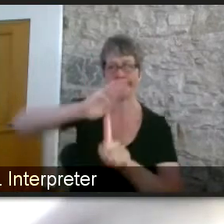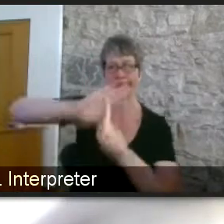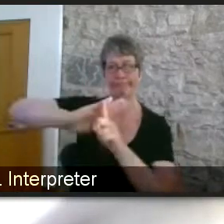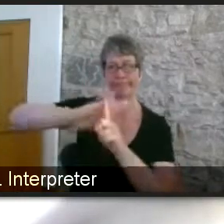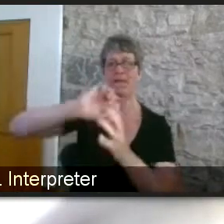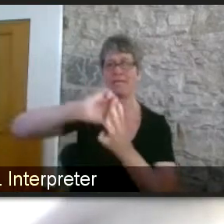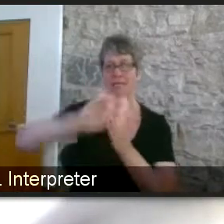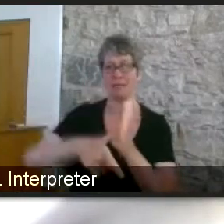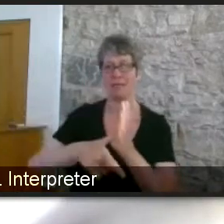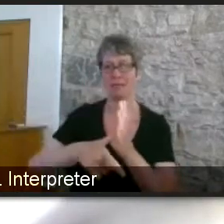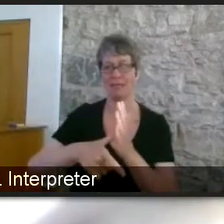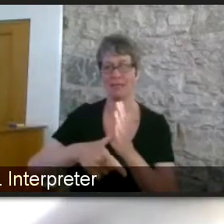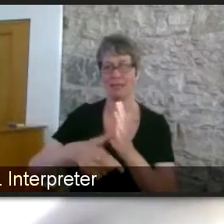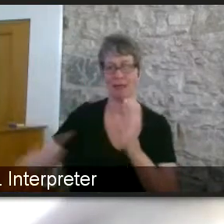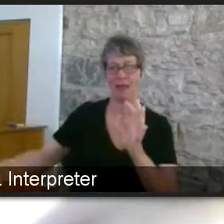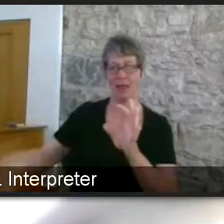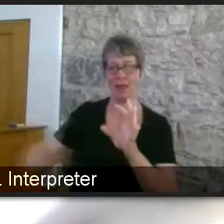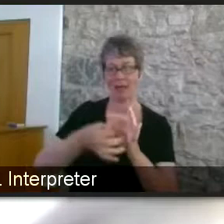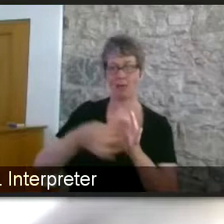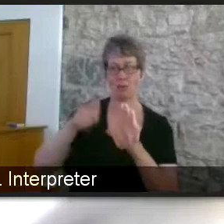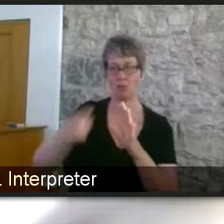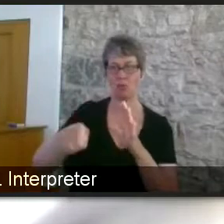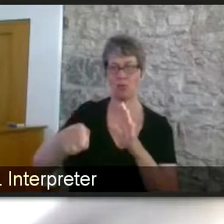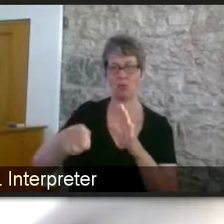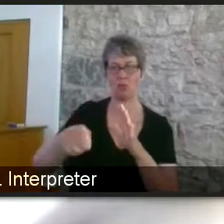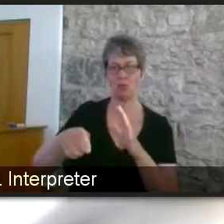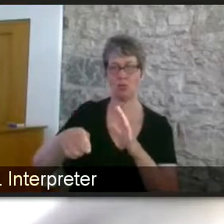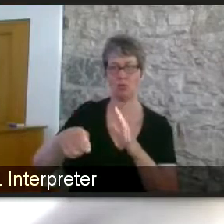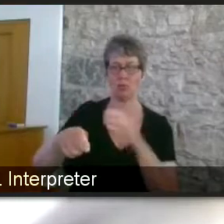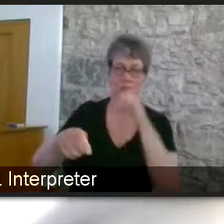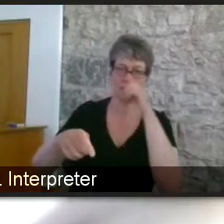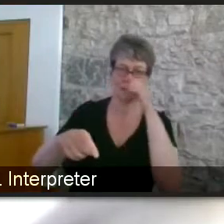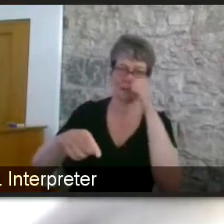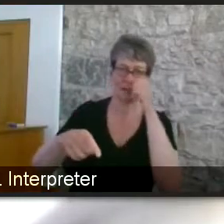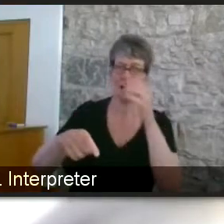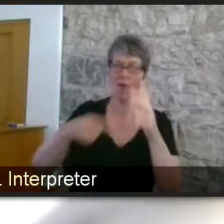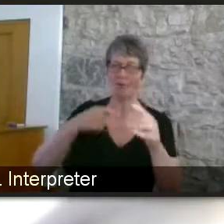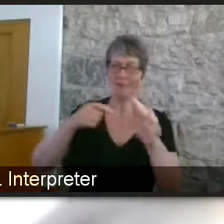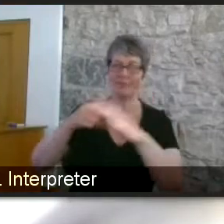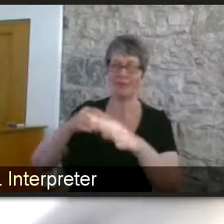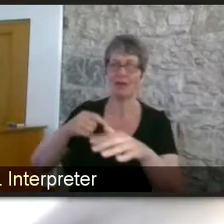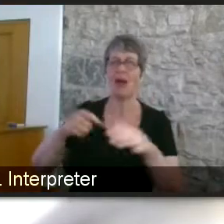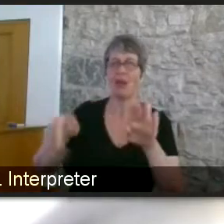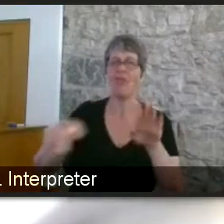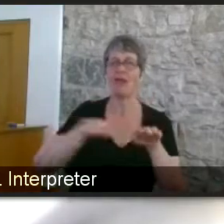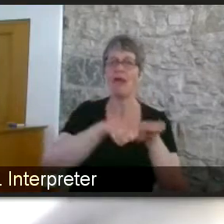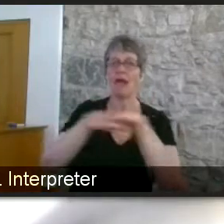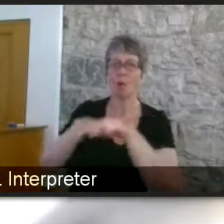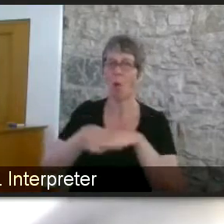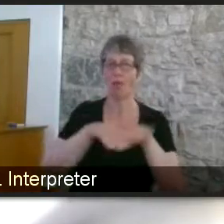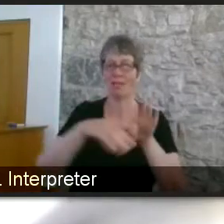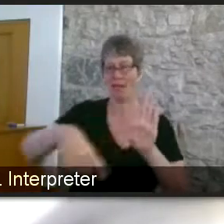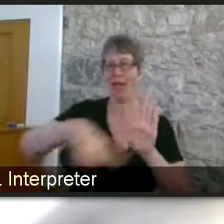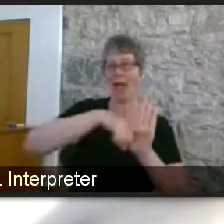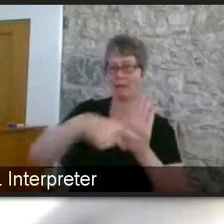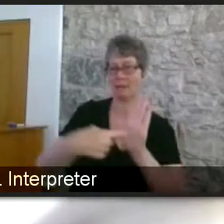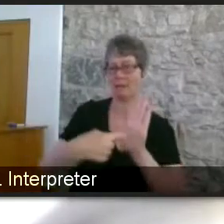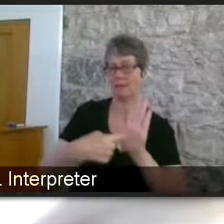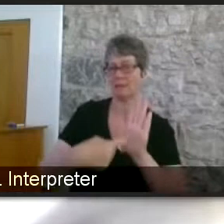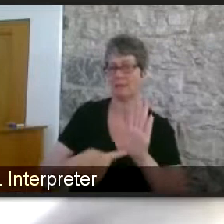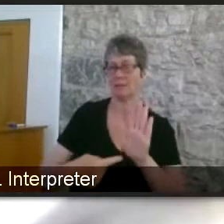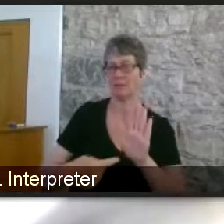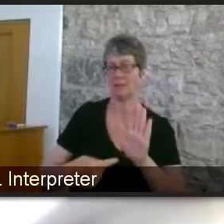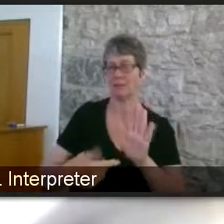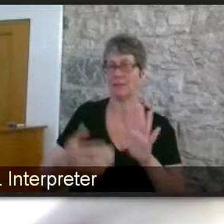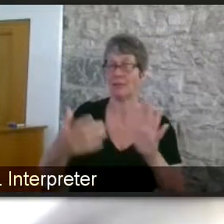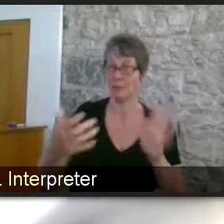discrimination act so i'm sorry the dda god i'm thinking in all terms the equality the equality act and and and it's